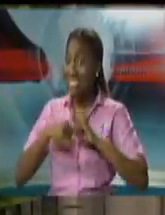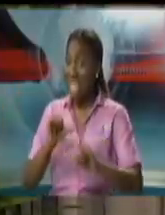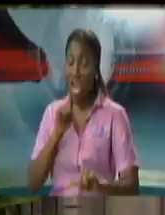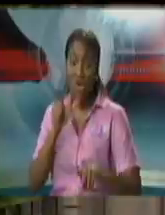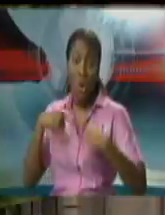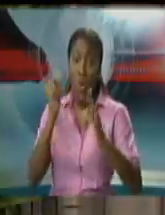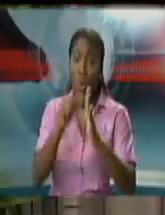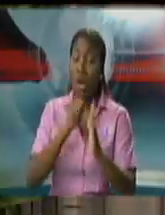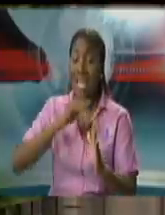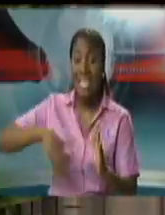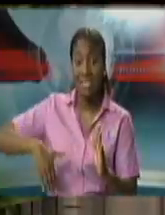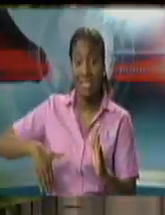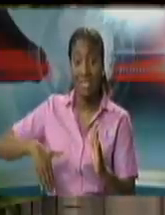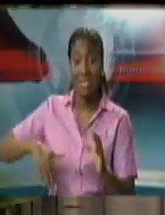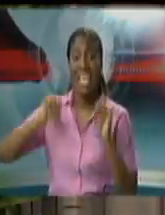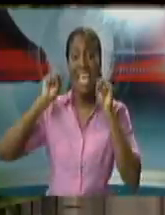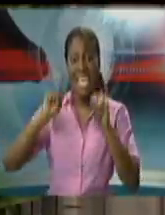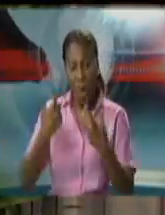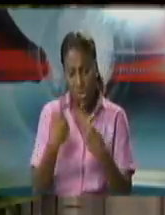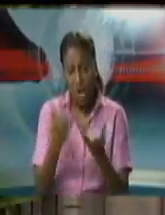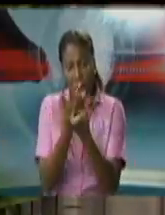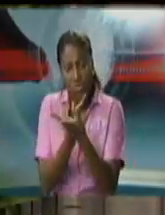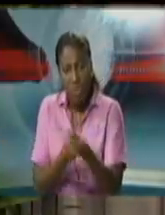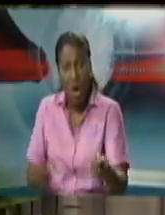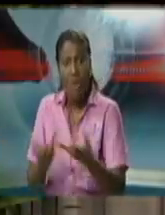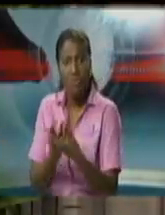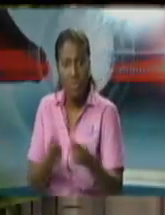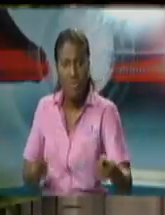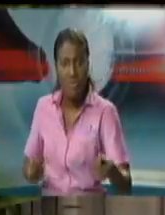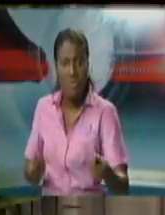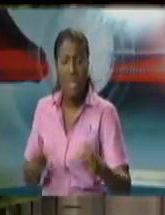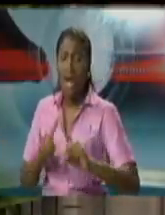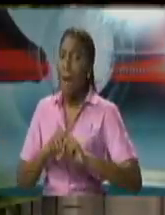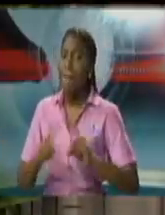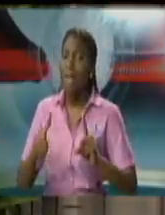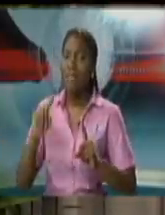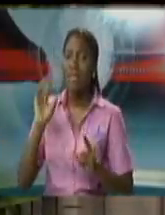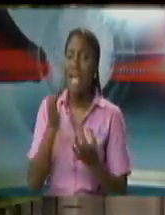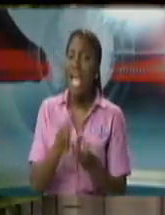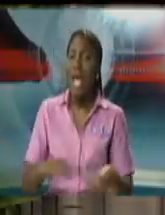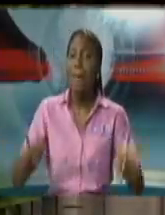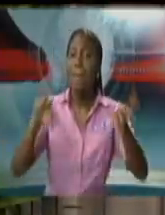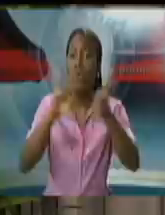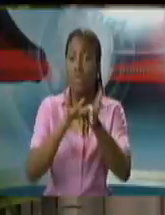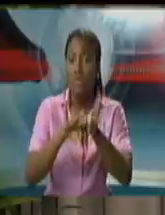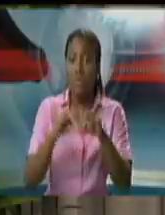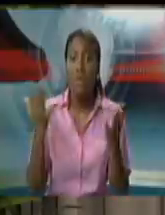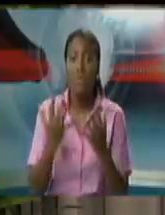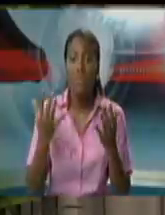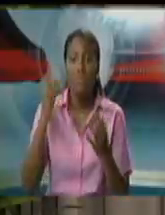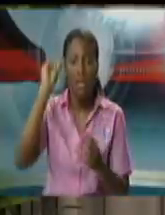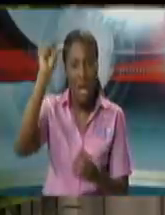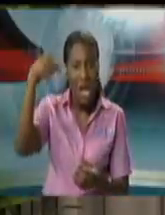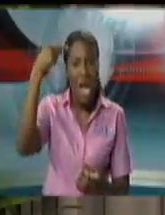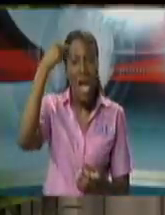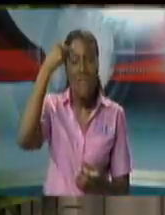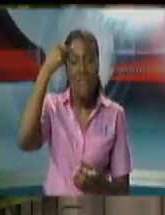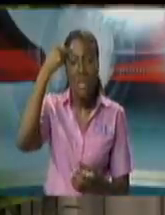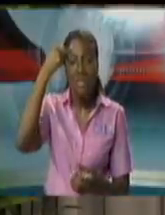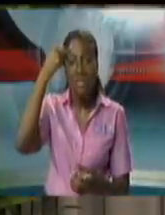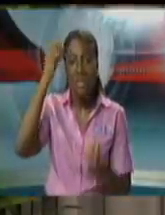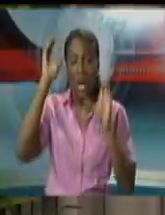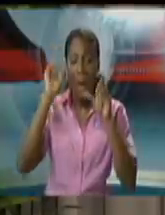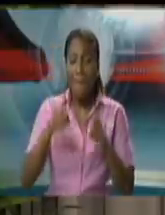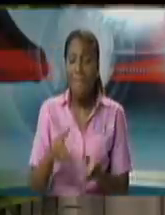remove that backlog and structures it was very important for the government to see if your counsel of choice i.e. your